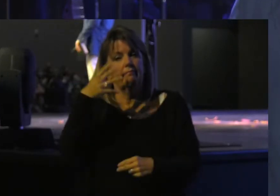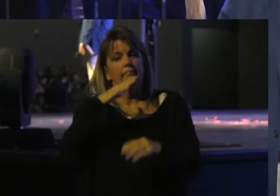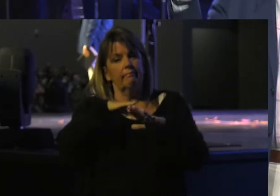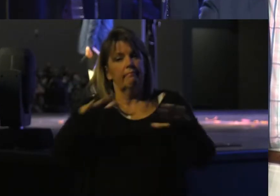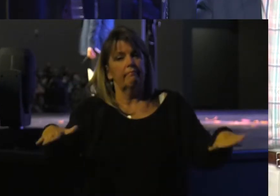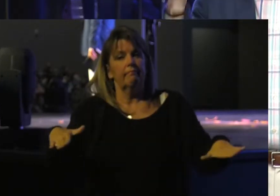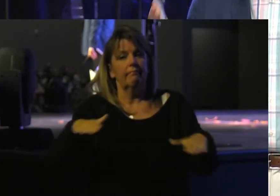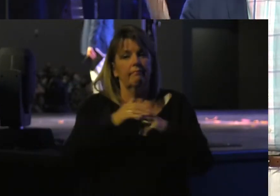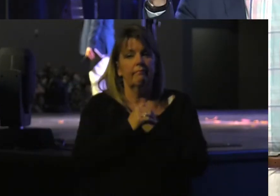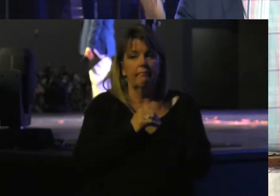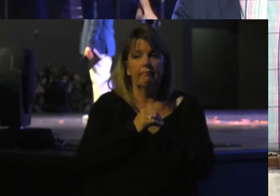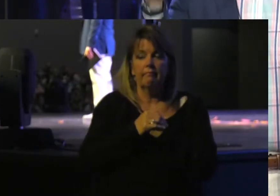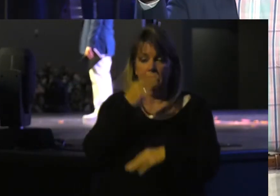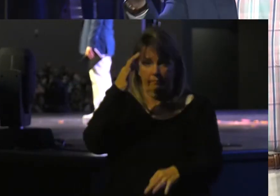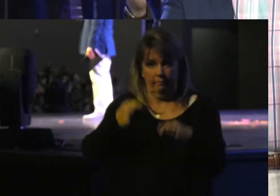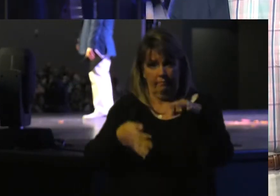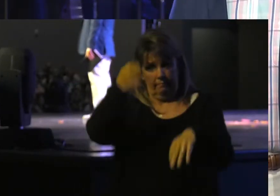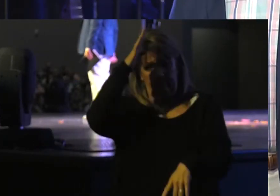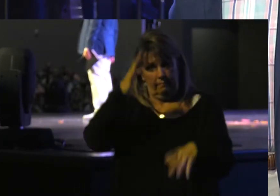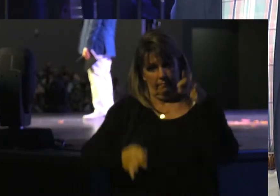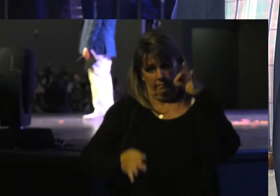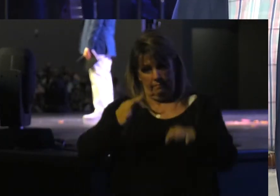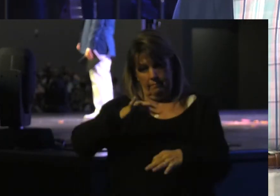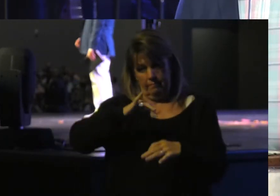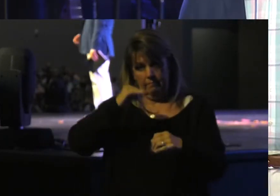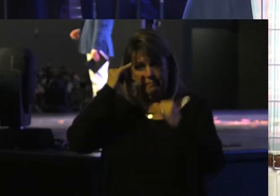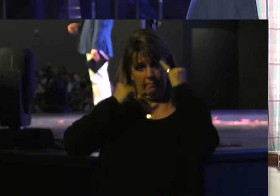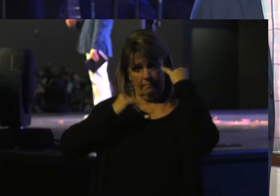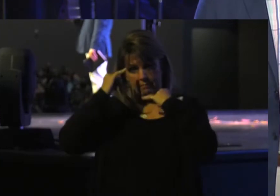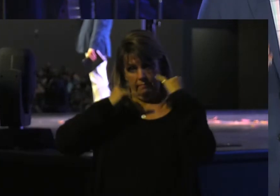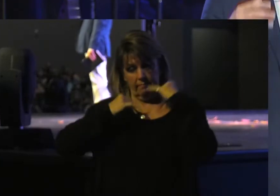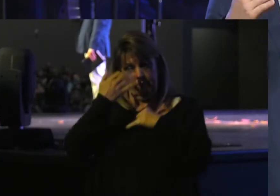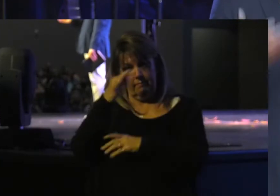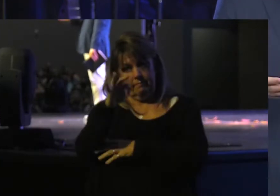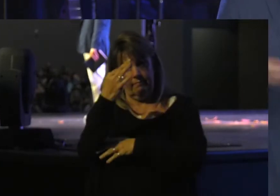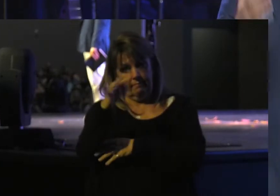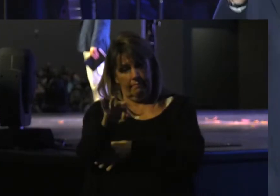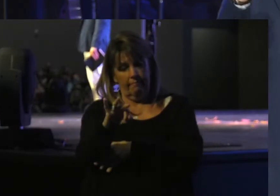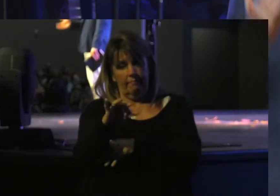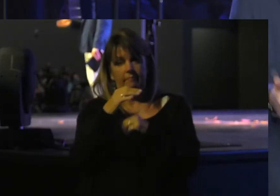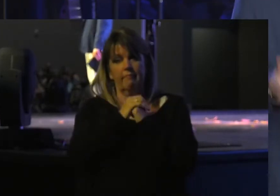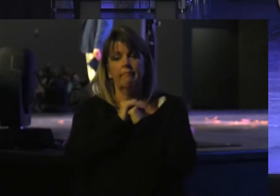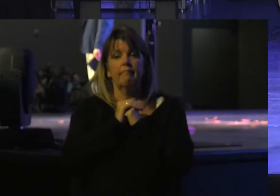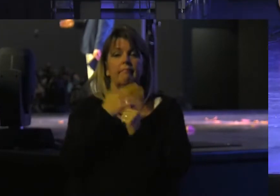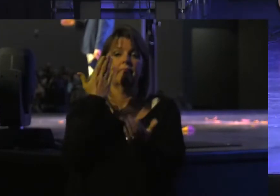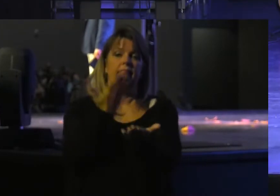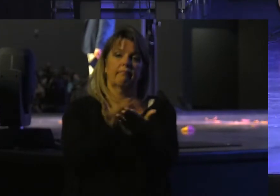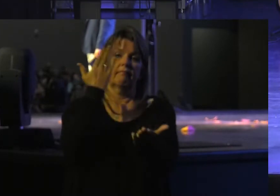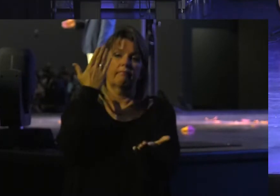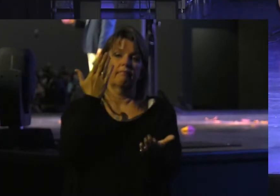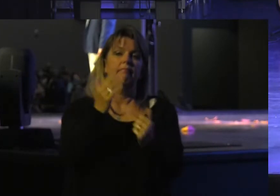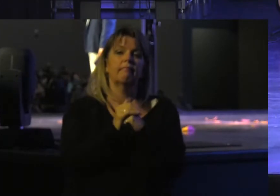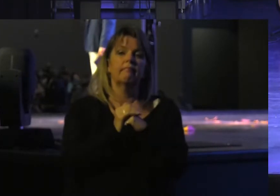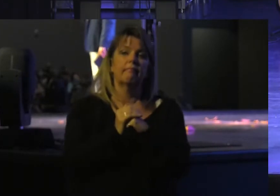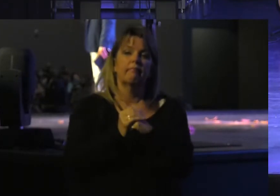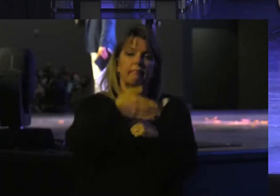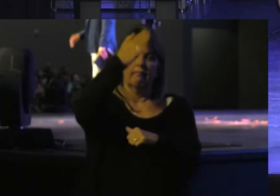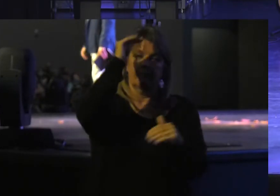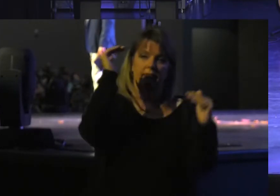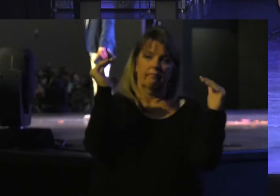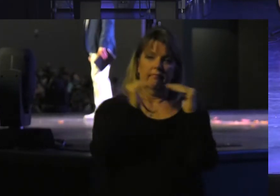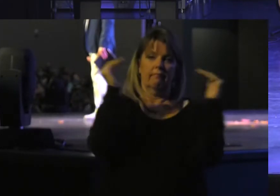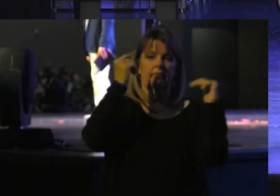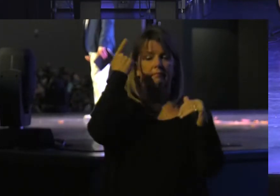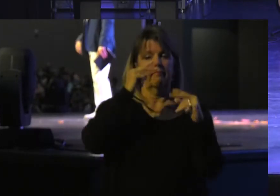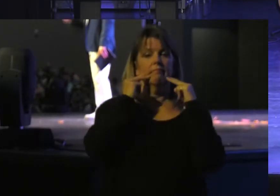children The judgment Of God In Jeremiah 19 On the Guilty Proves the Justice of God For